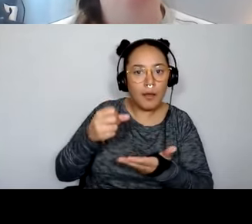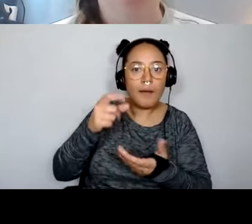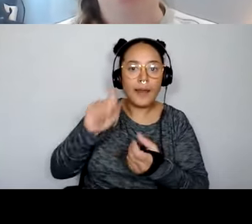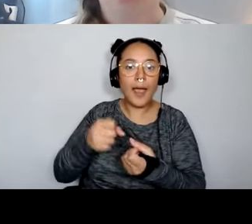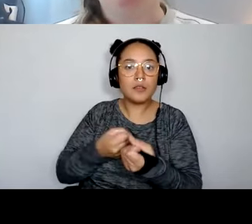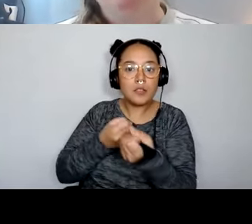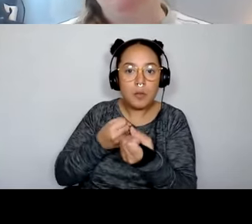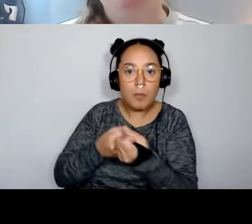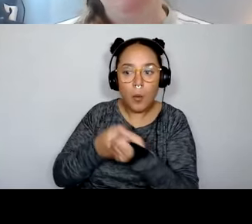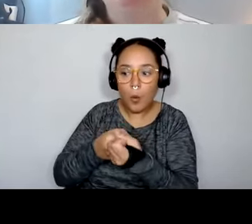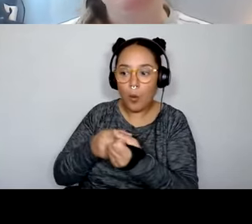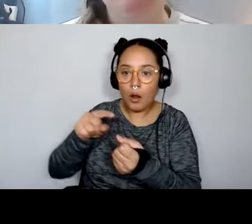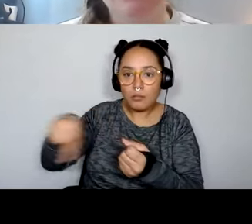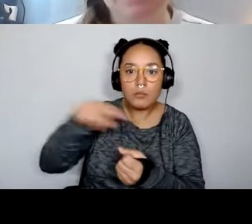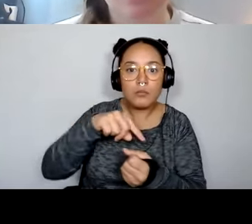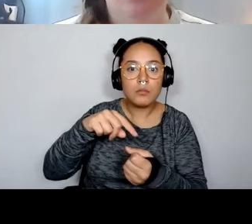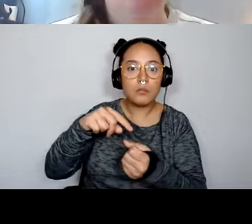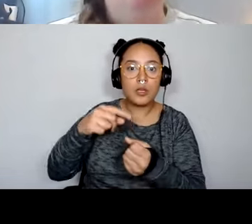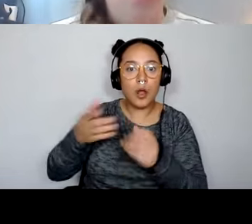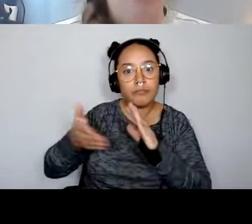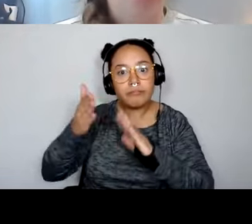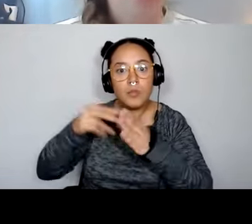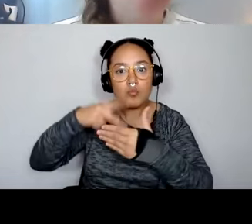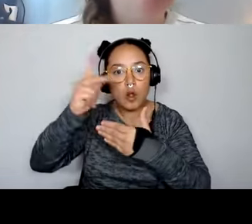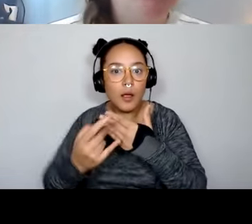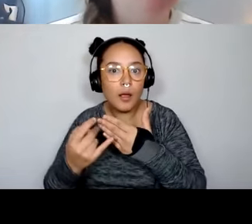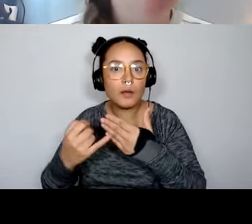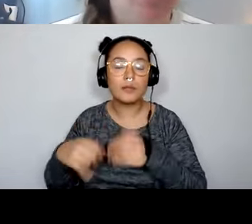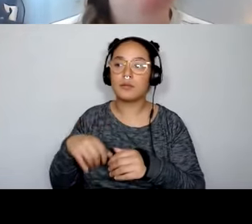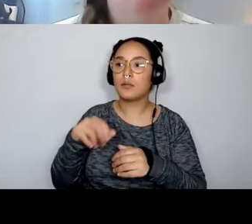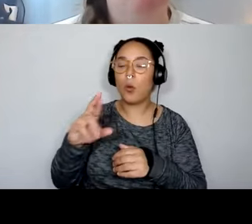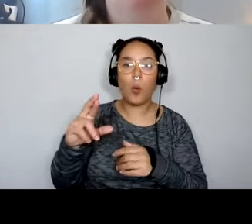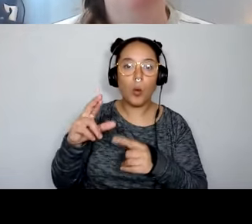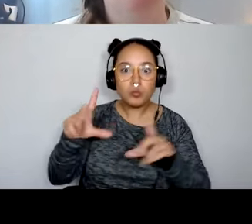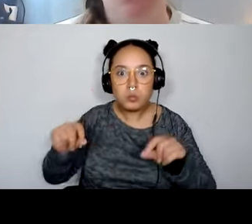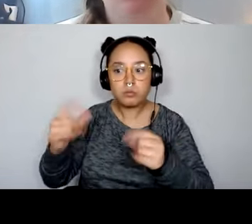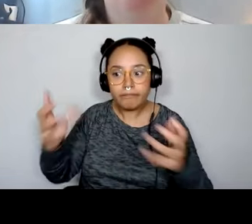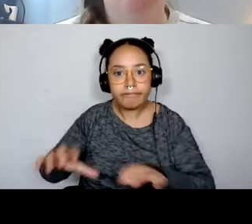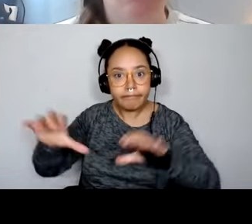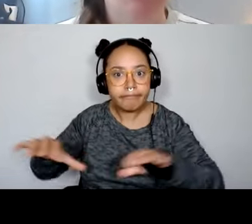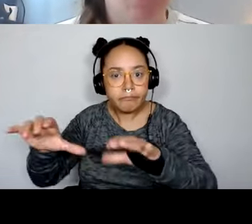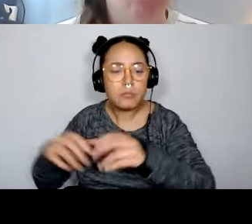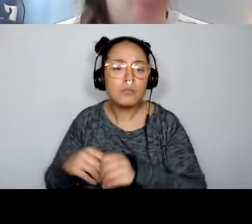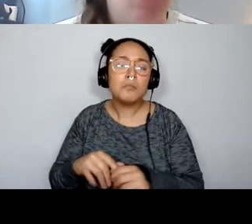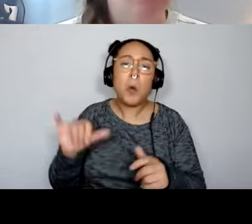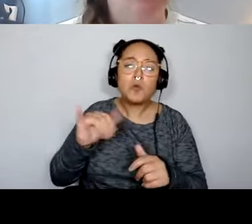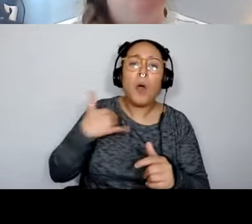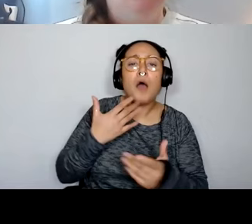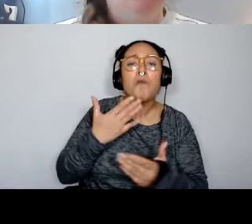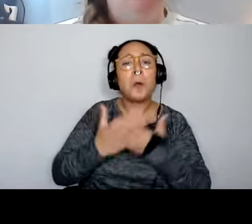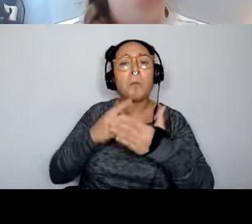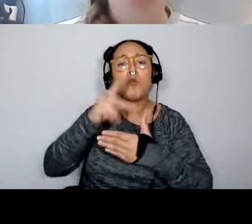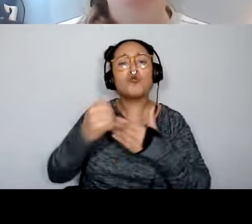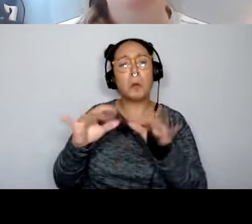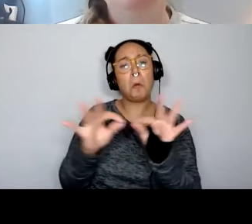leads who are going to be doing kind of the heavy lifting. And then you may also have some material costs or direct project costs.